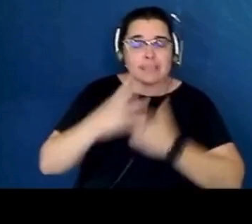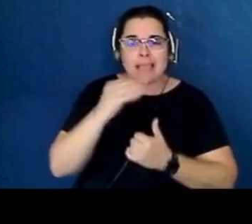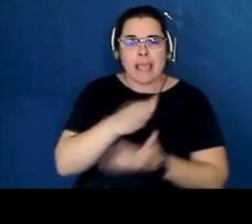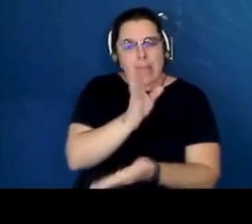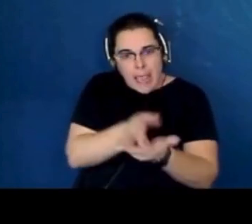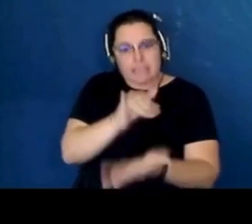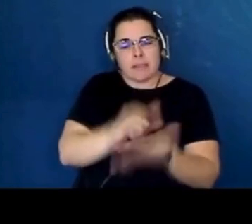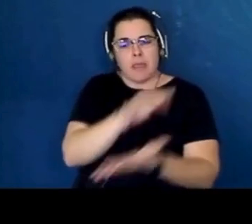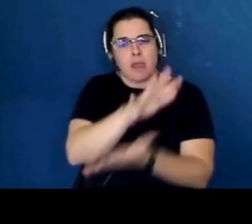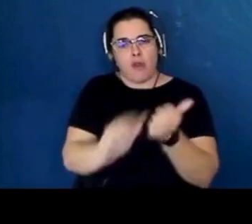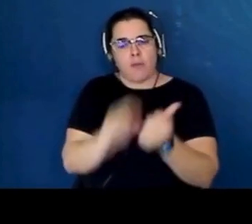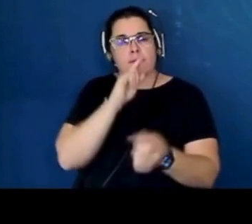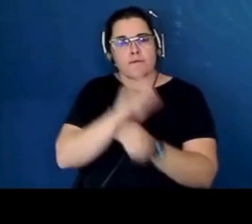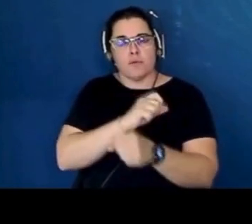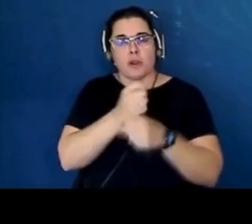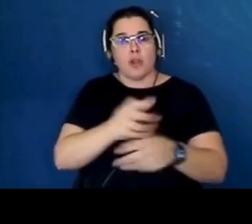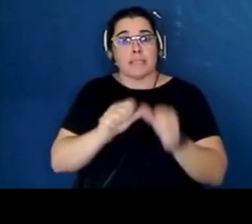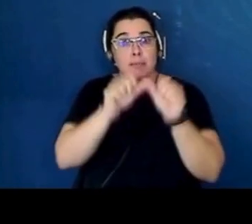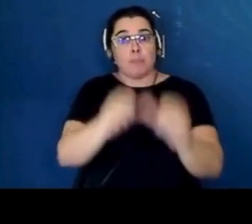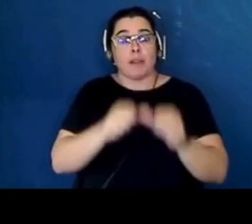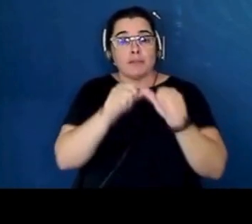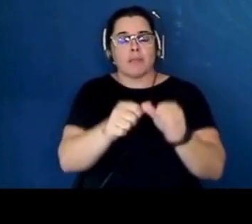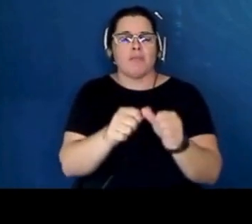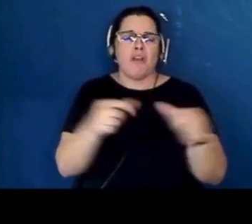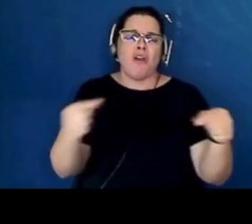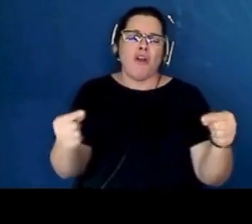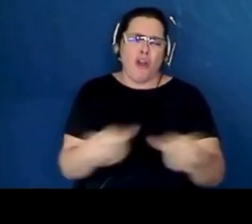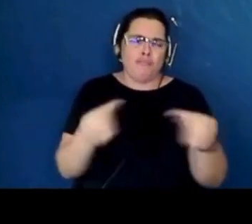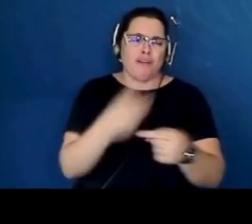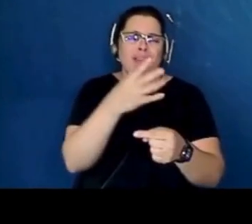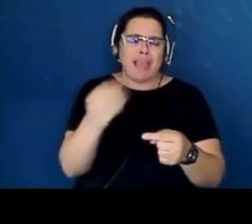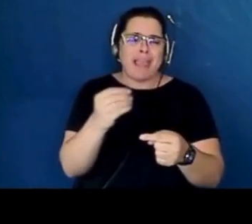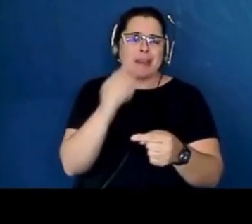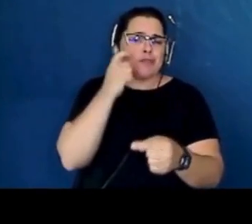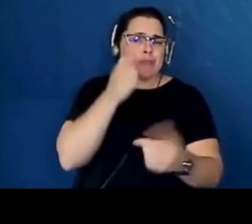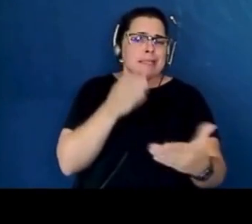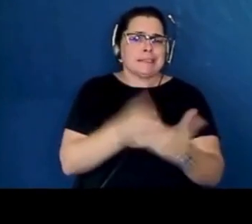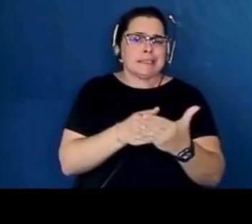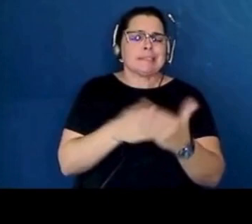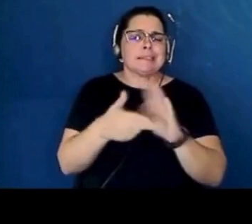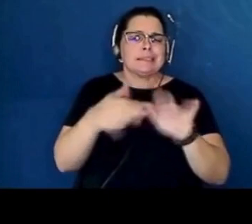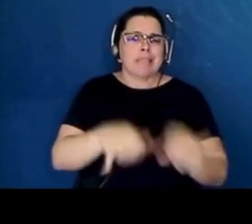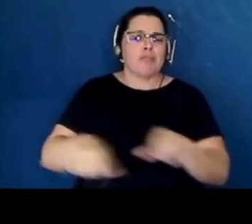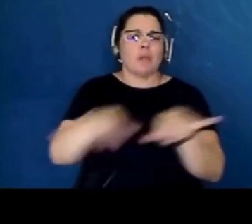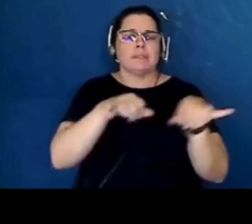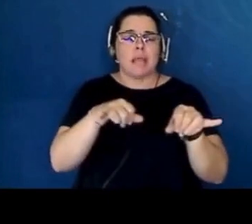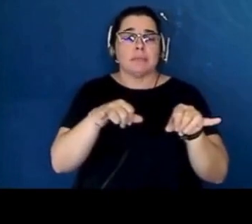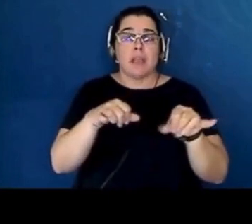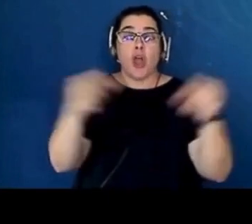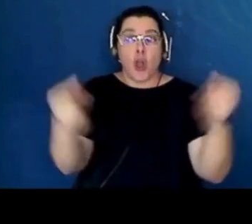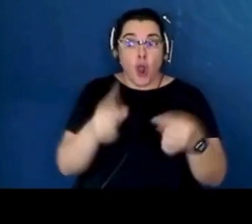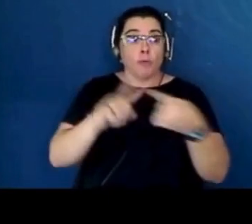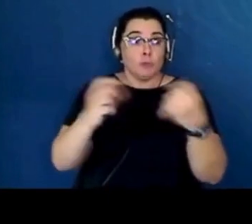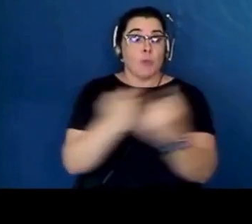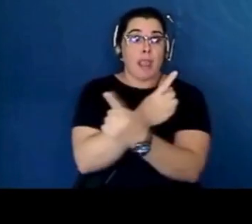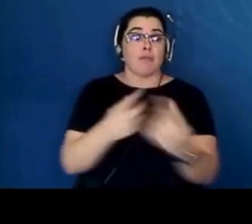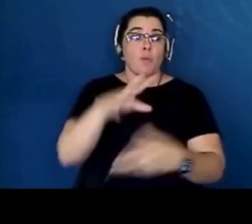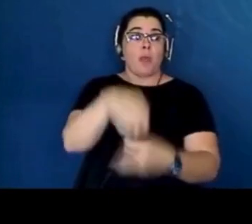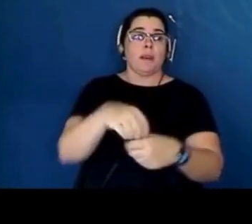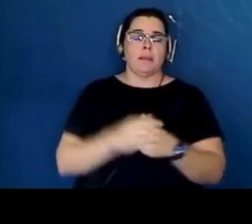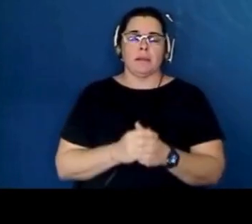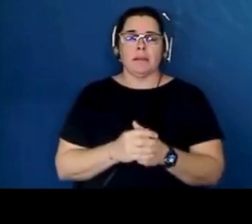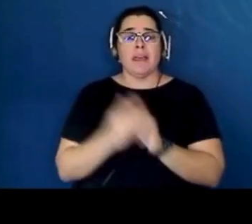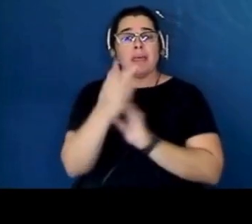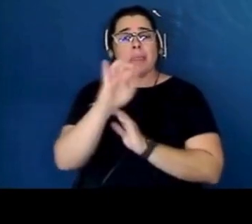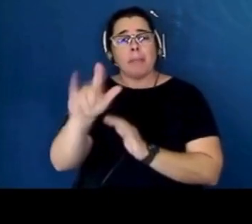perpetuating harmful racist stereotypes. And that's, again, harm caused to all. The bill says